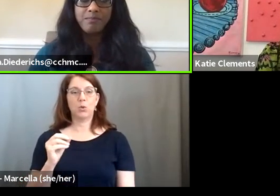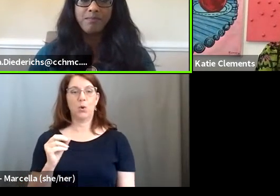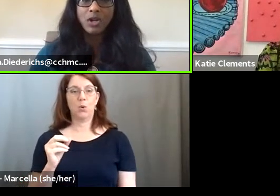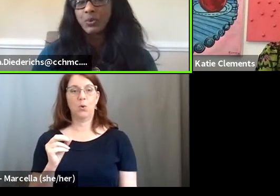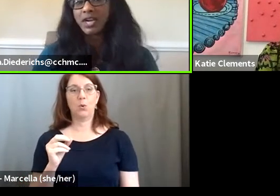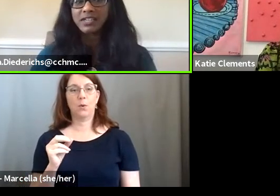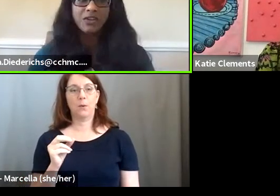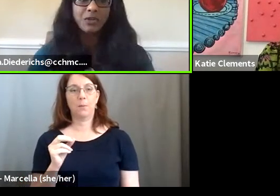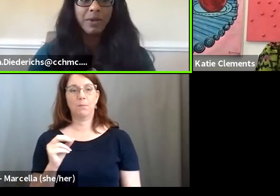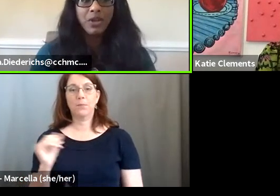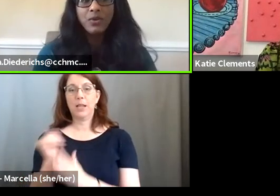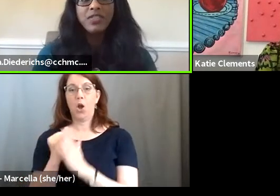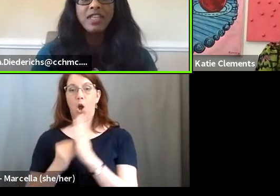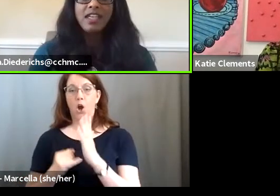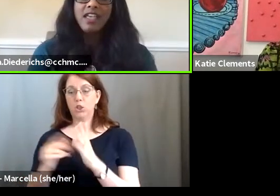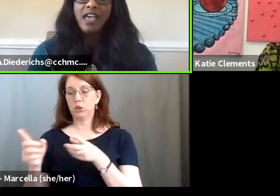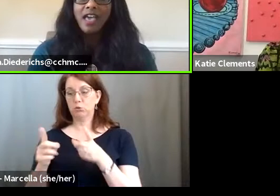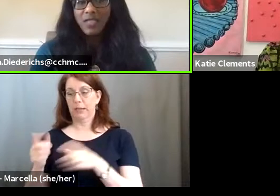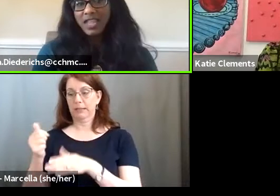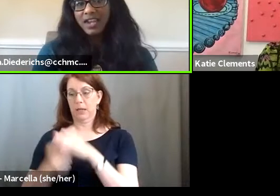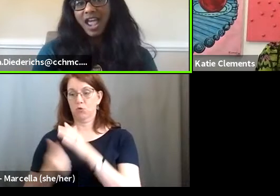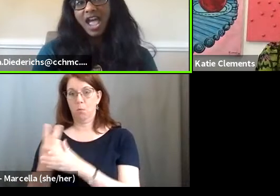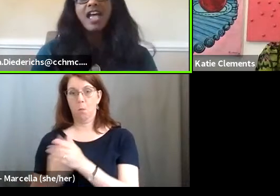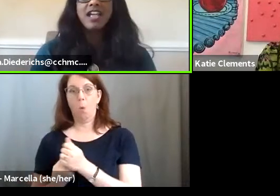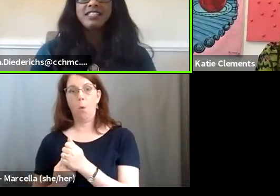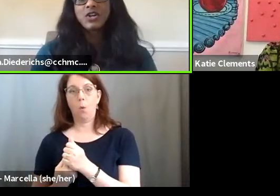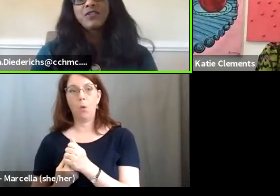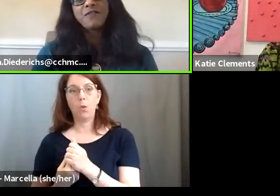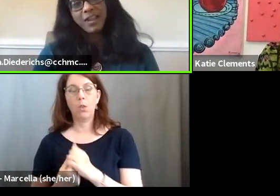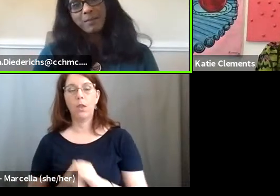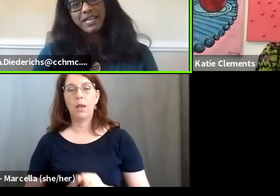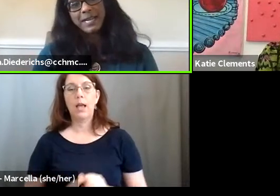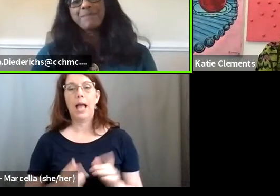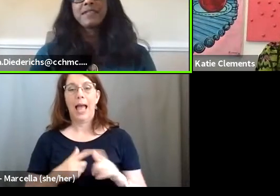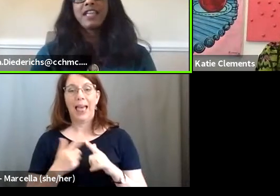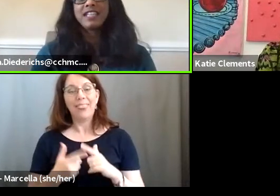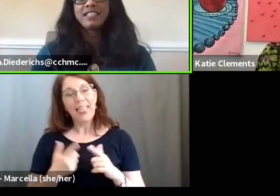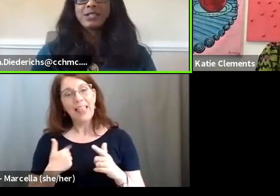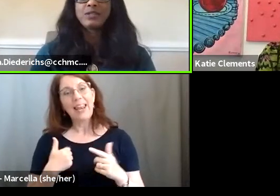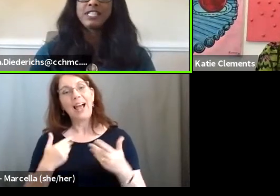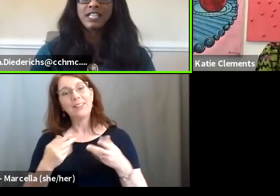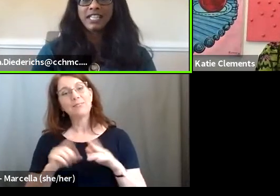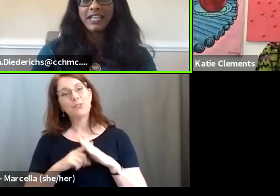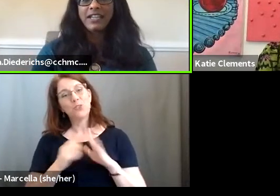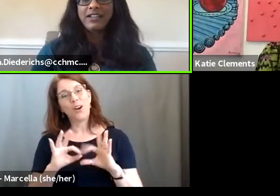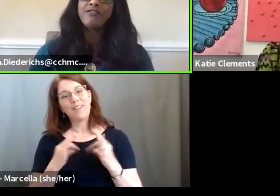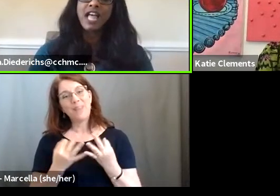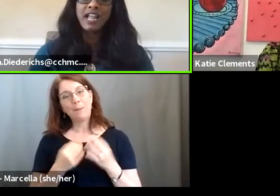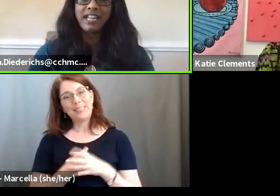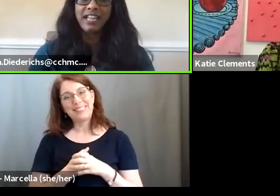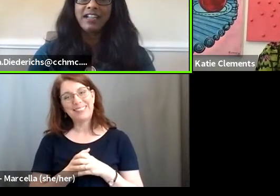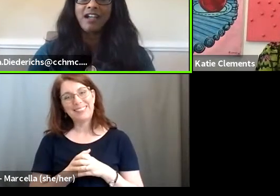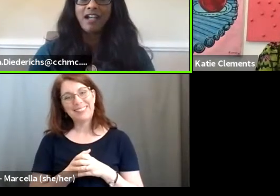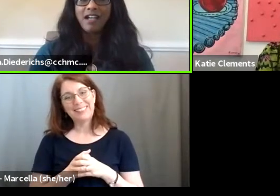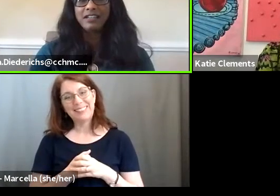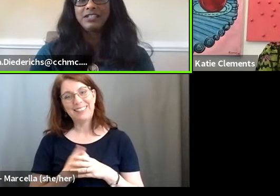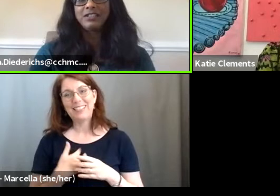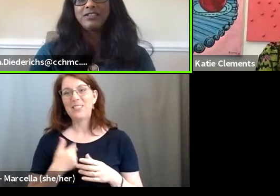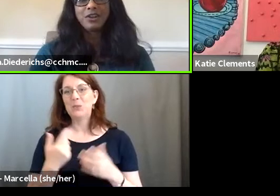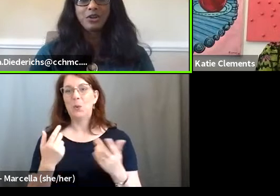art directing under both. And then I started a family. And so suddenly flying,